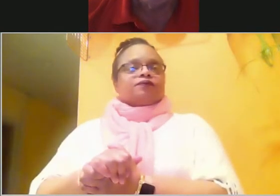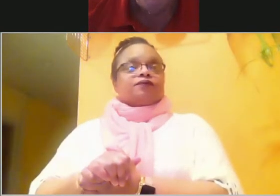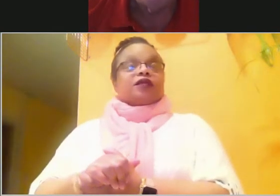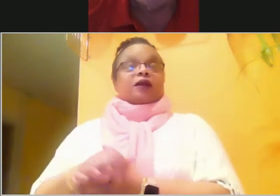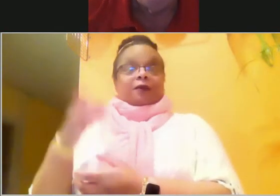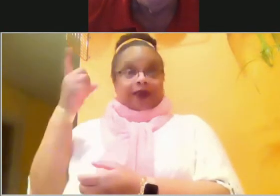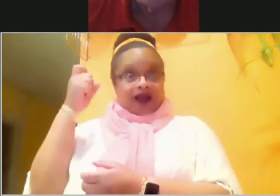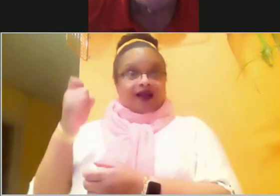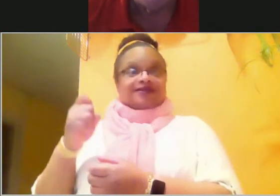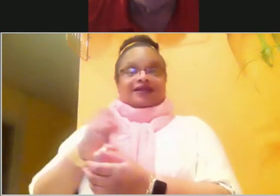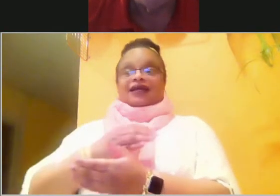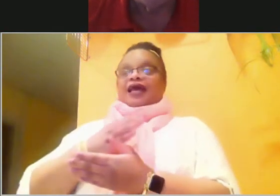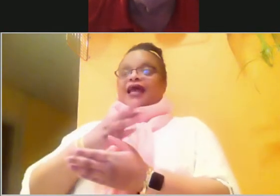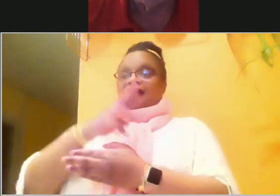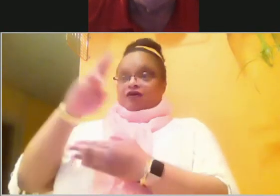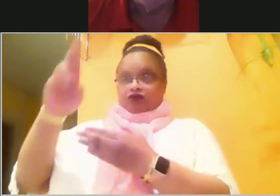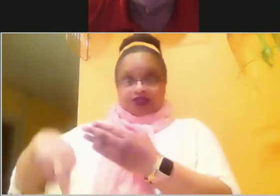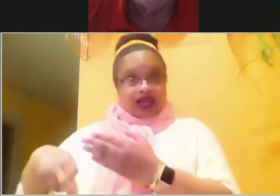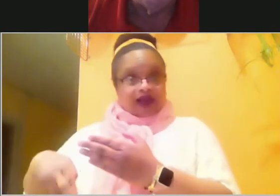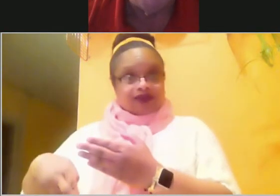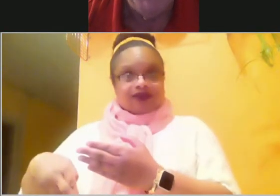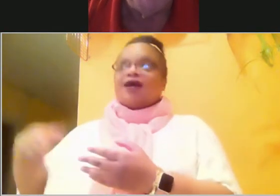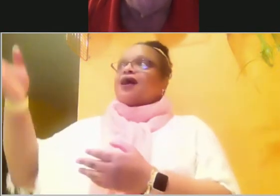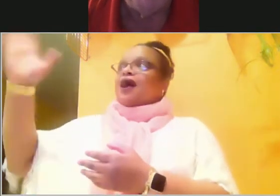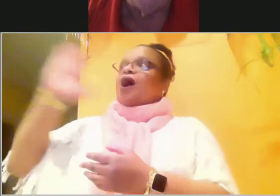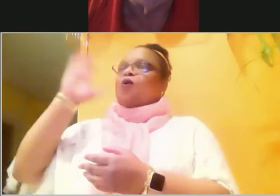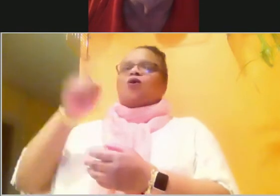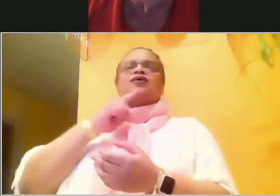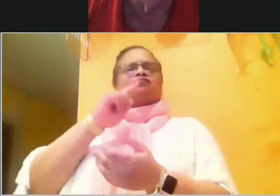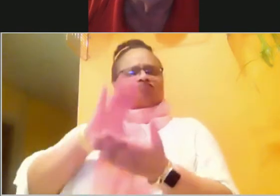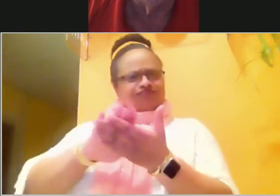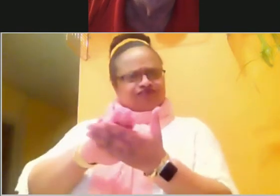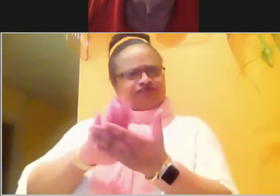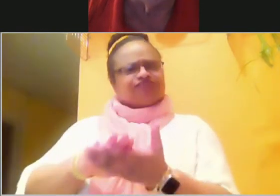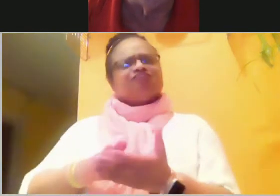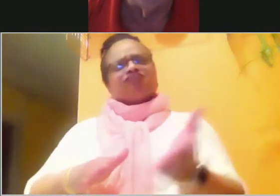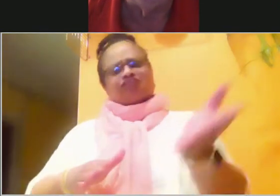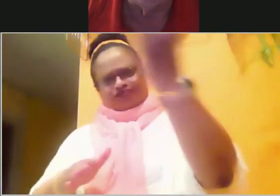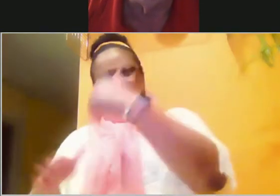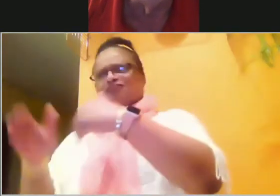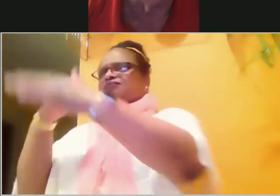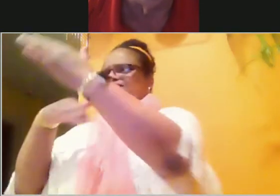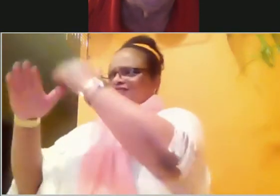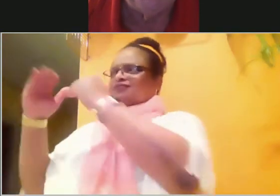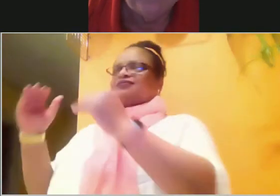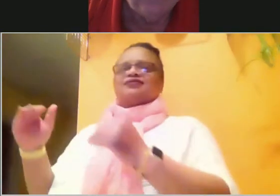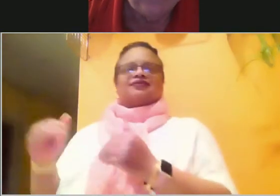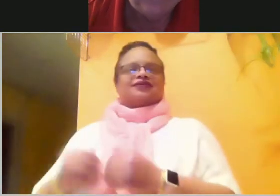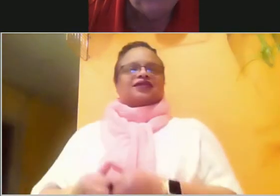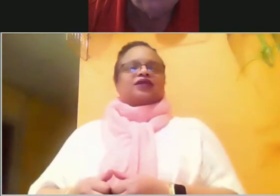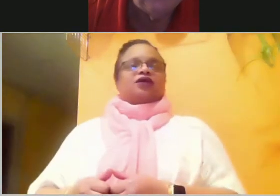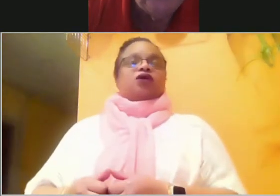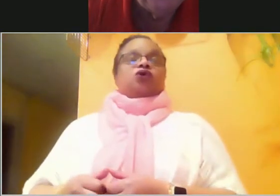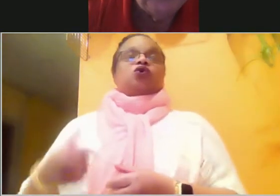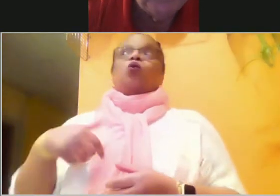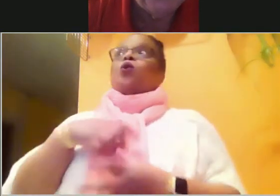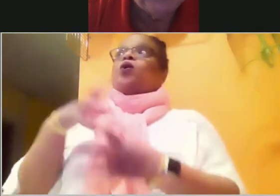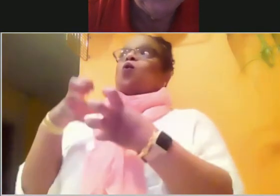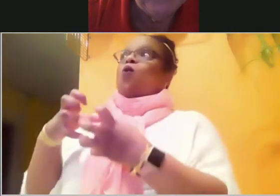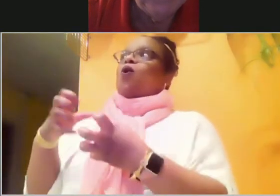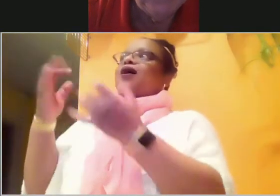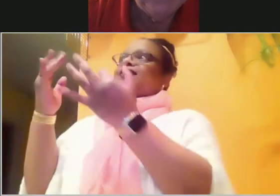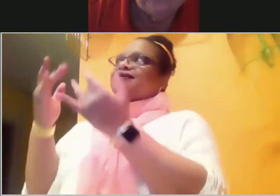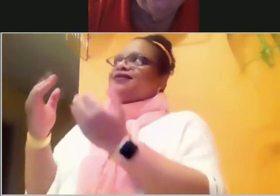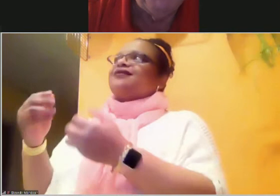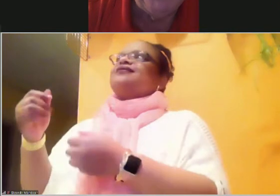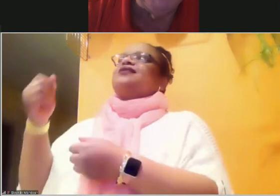the end, he'll say, well, job, my son, my daughter, come in. You know, this is the hope that we have. We don't know the day or the hour. We don't know